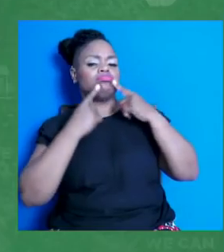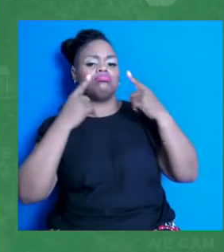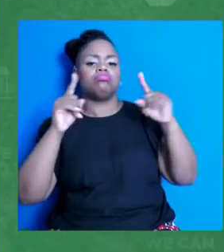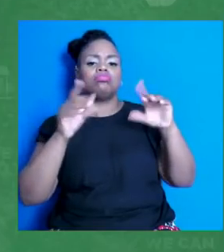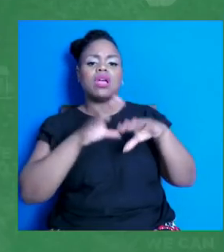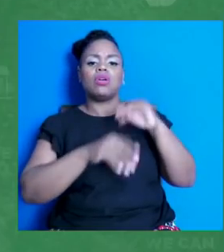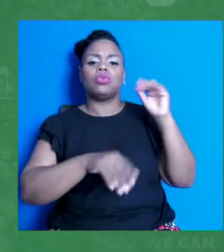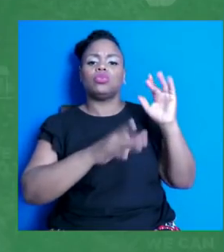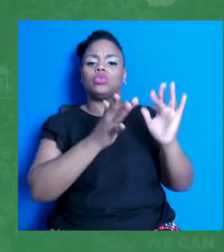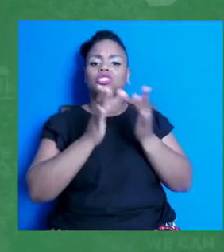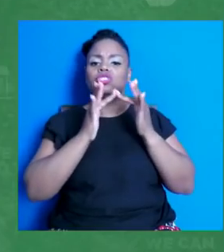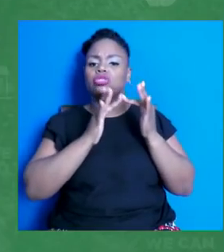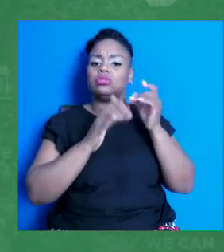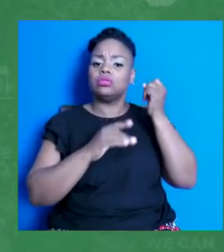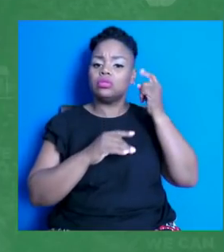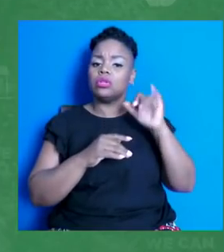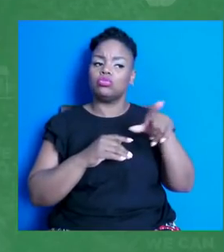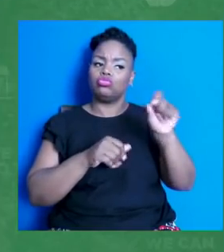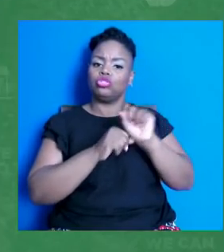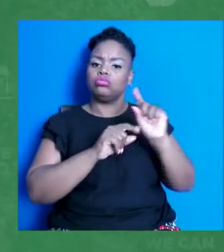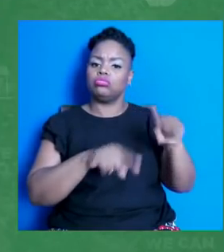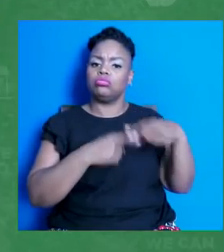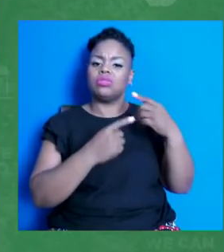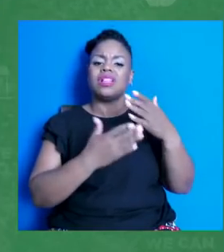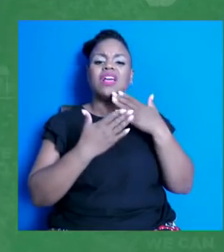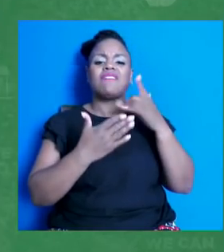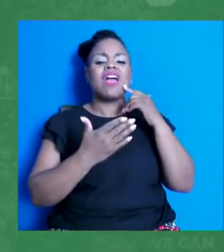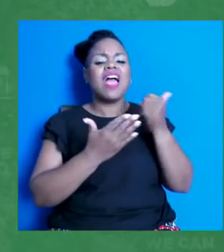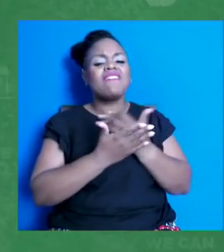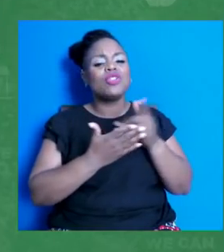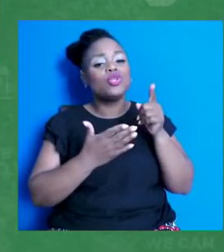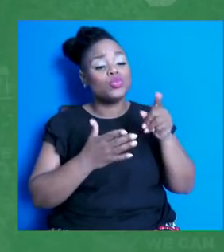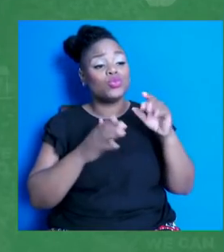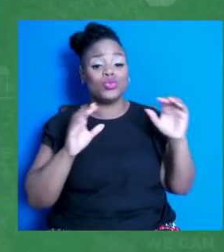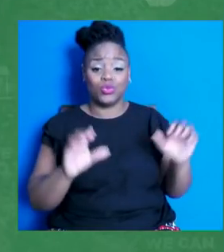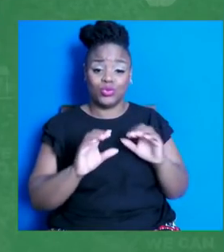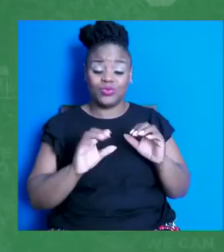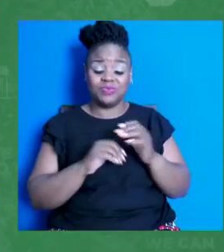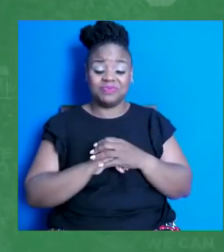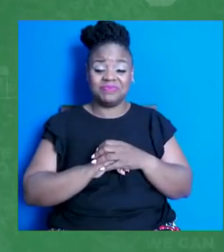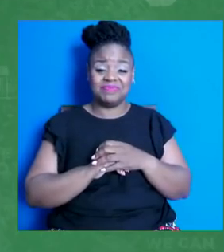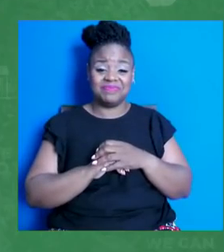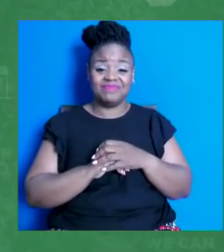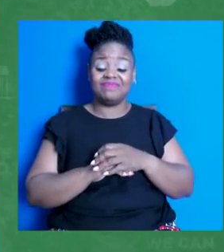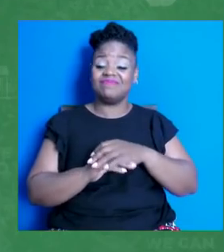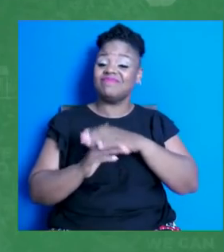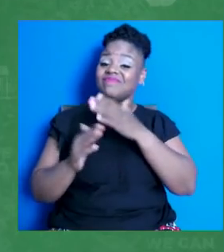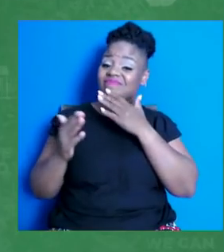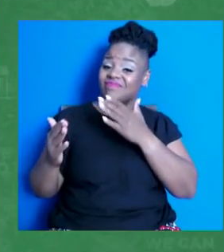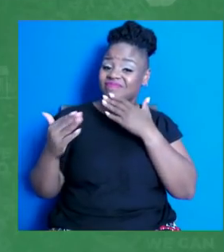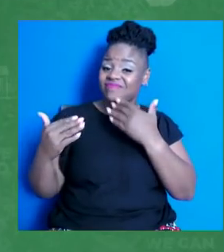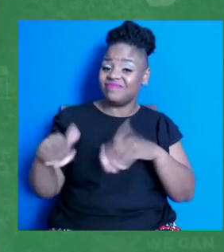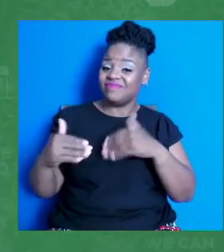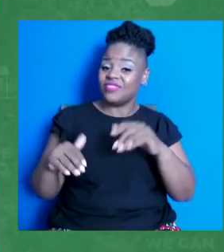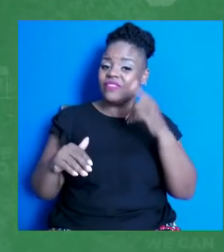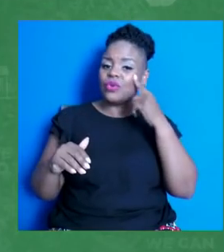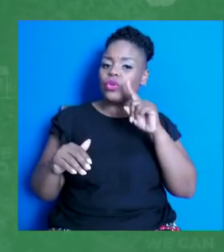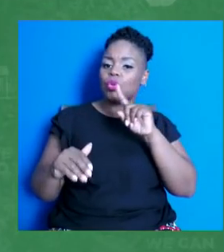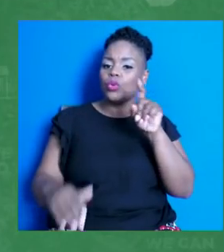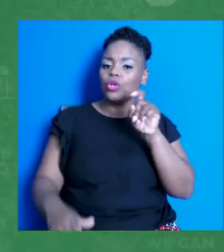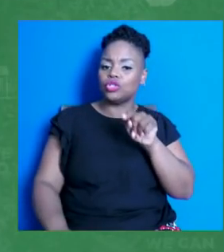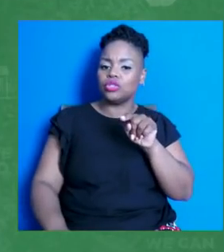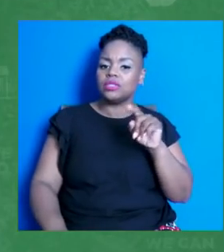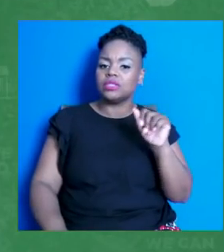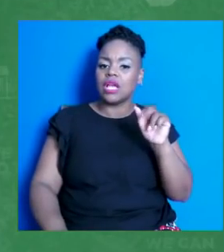on? And thank you for everything you're doing, by the way. Thank you. And thank you so much for the question, Mr. Emhoff. Let me start by saying that I am both